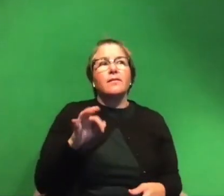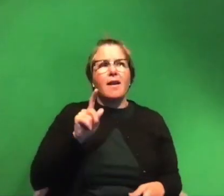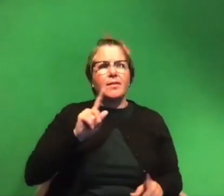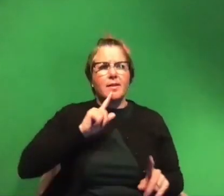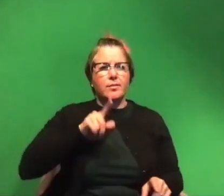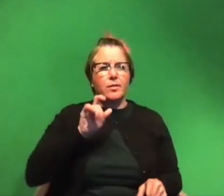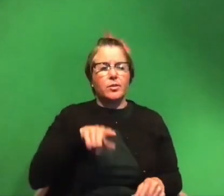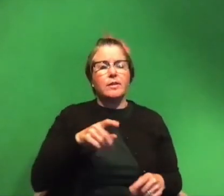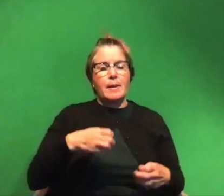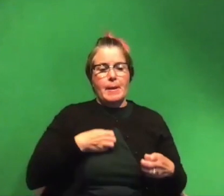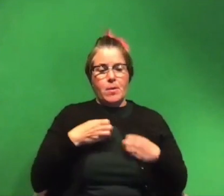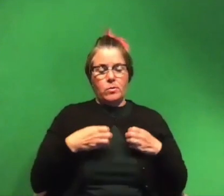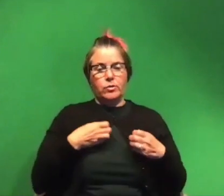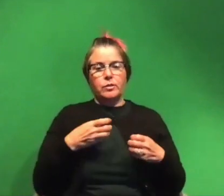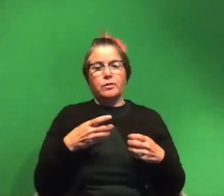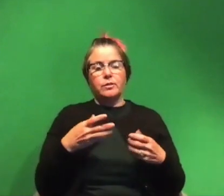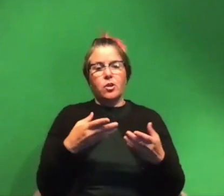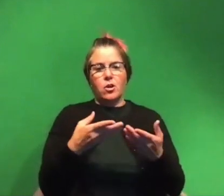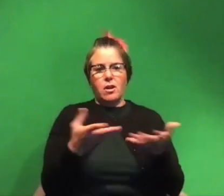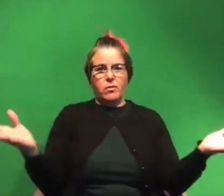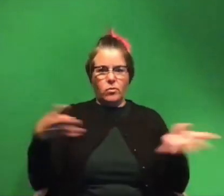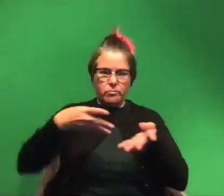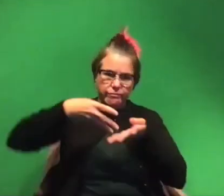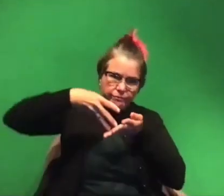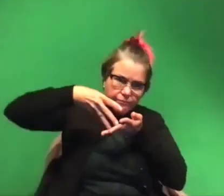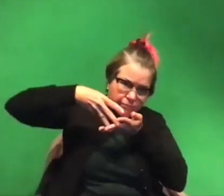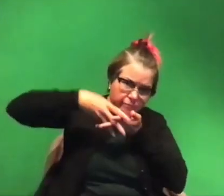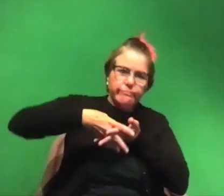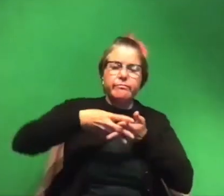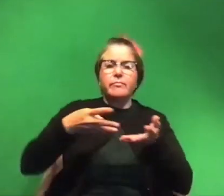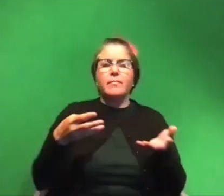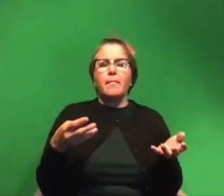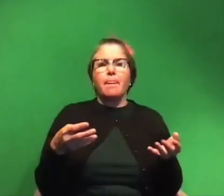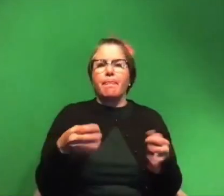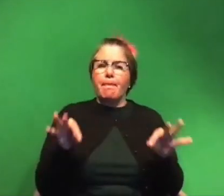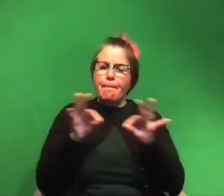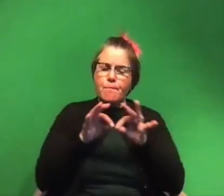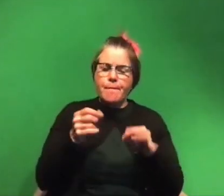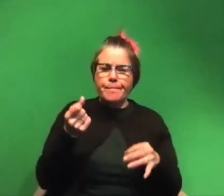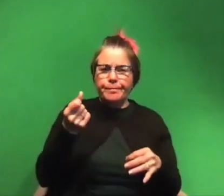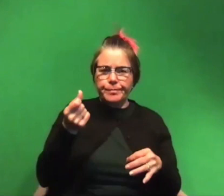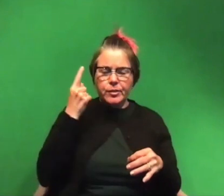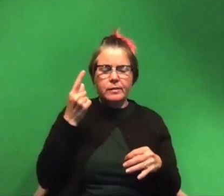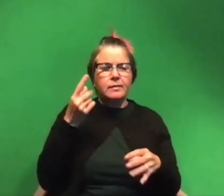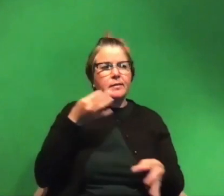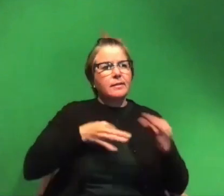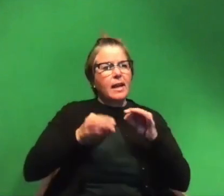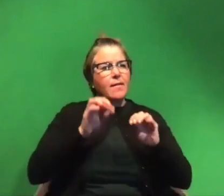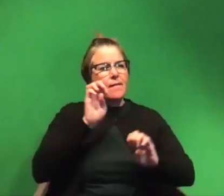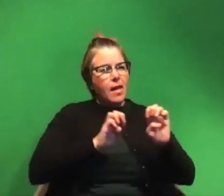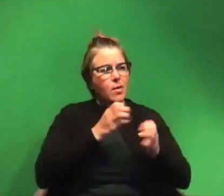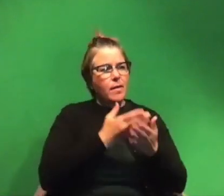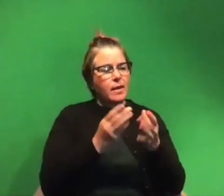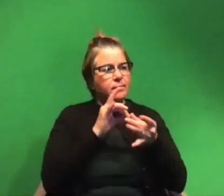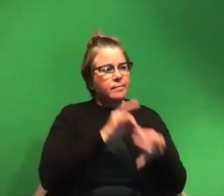emotions are ever present and it's really important to understand how instead of evaluating things in